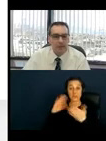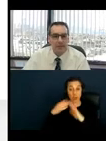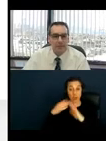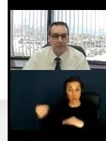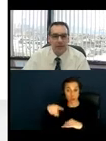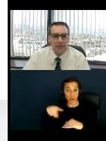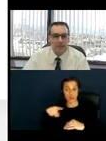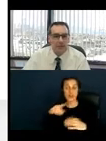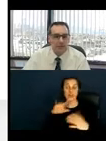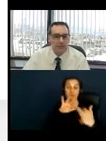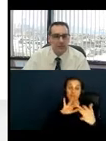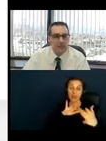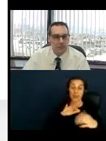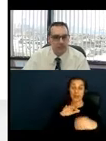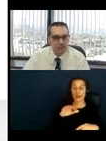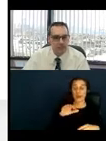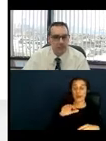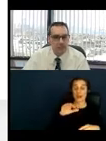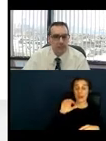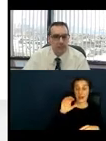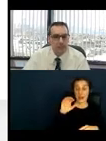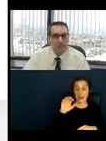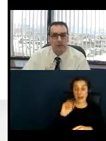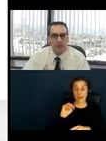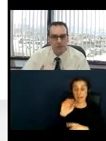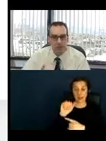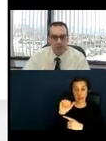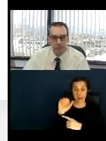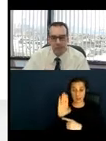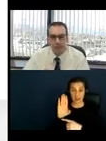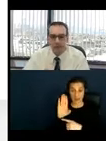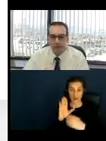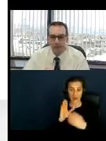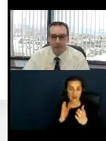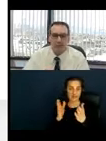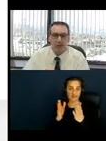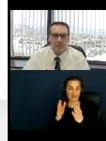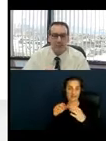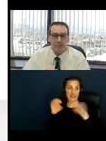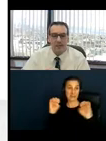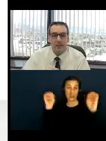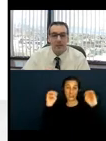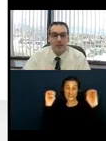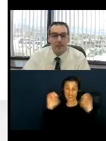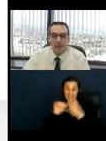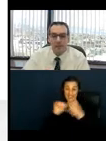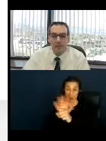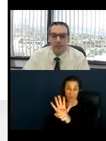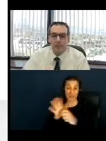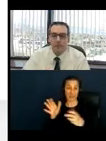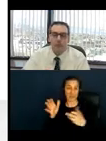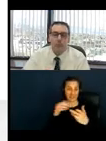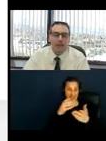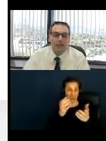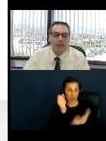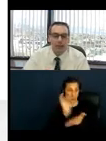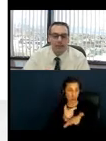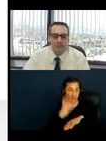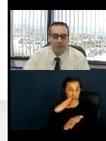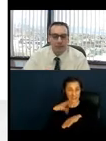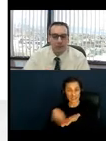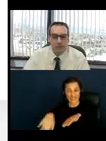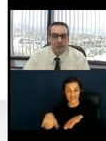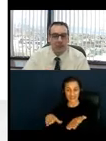pandemic, which is tied to the governor's state of emergency. For example, and I'm going to pick on Boston a little bit, they were approved for a blanket